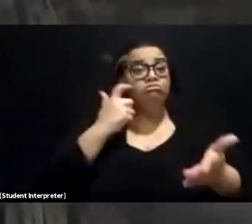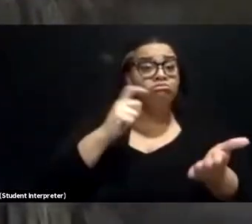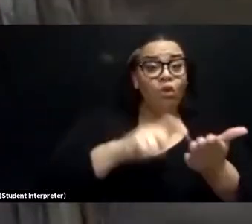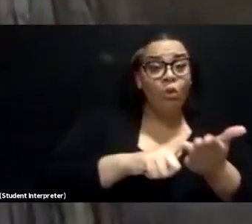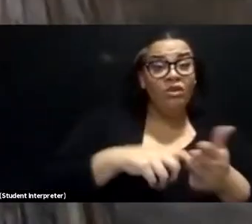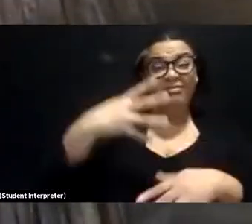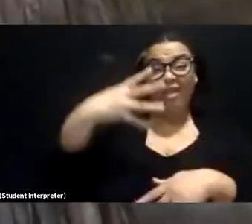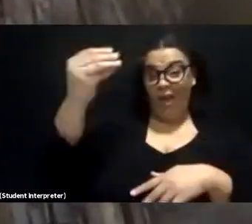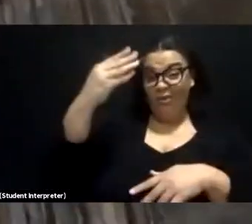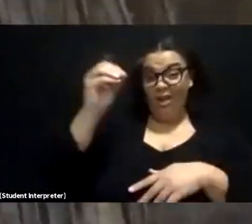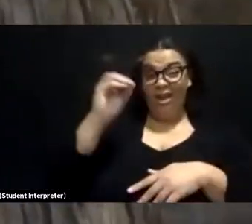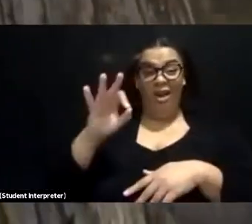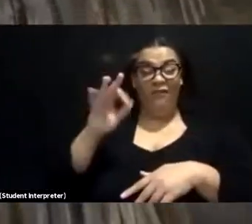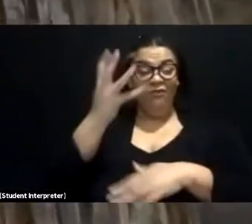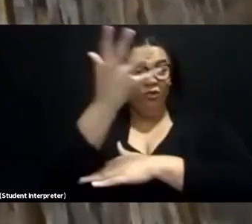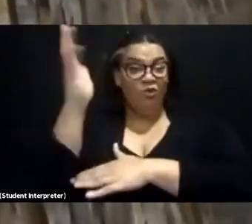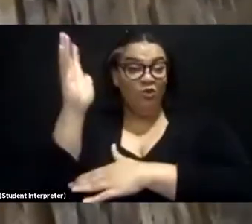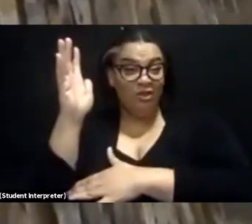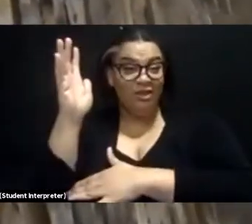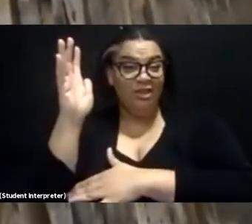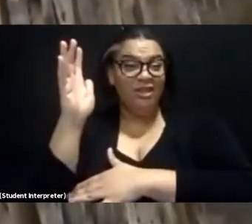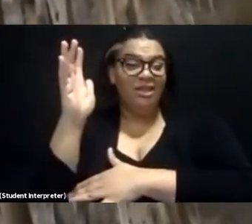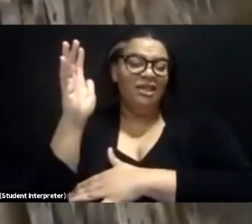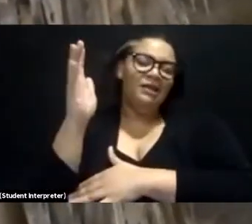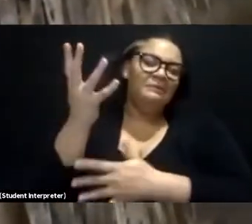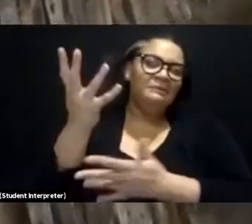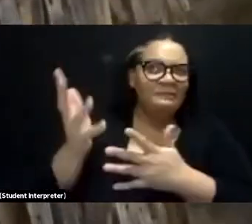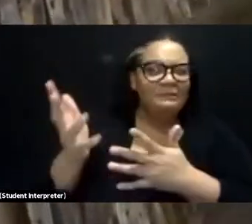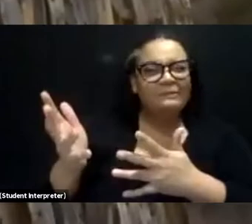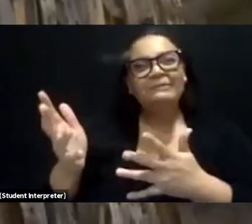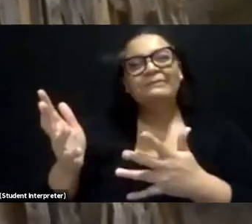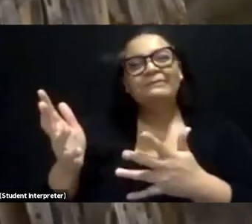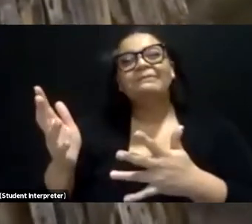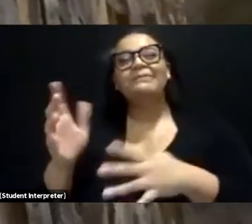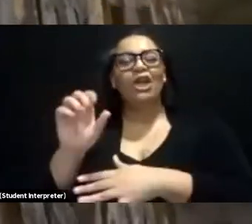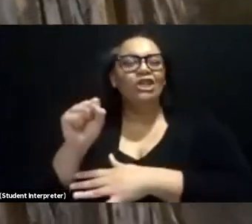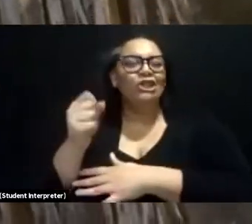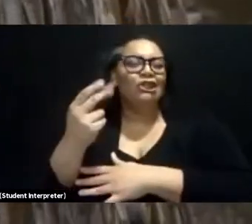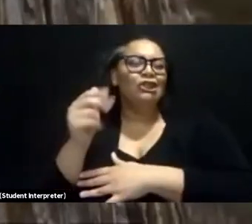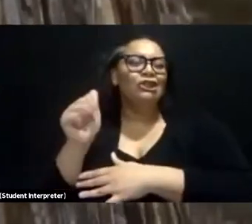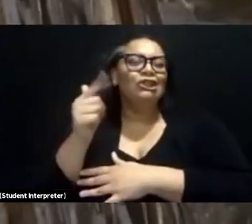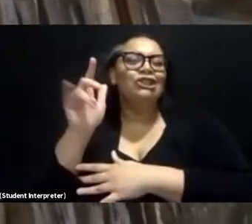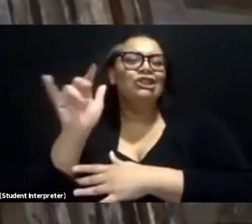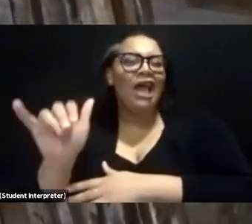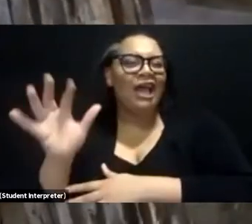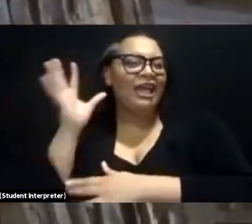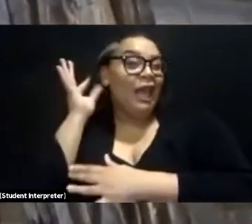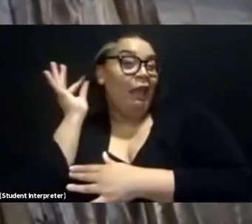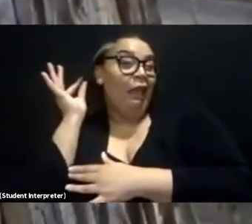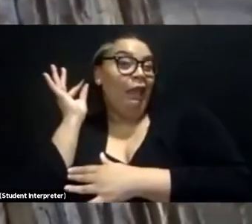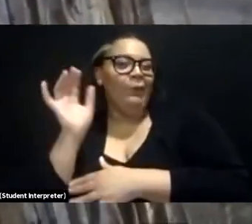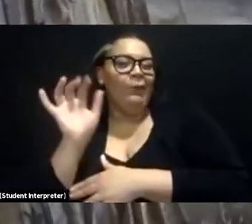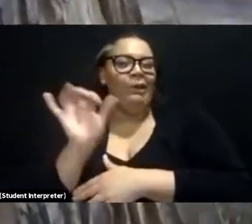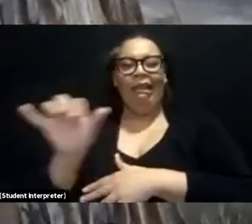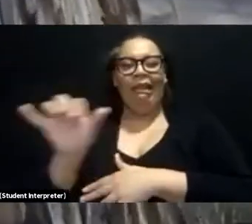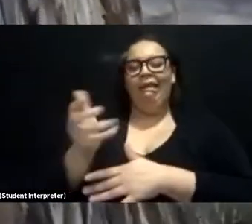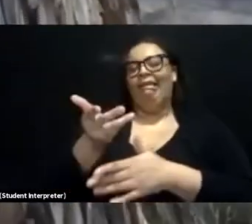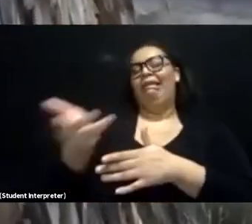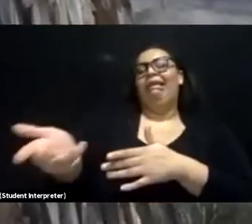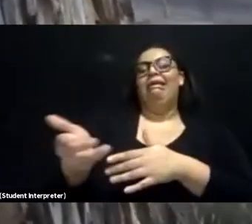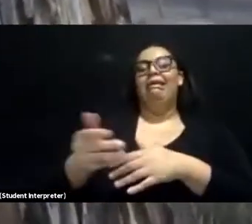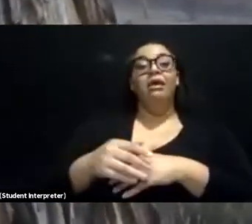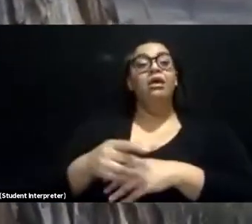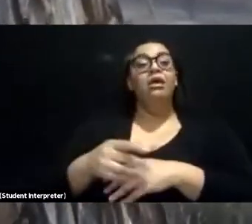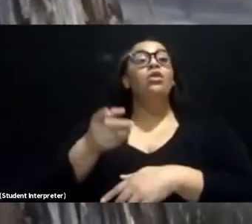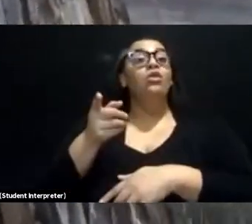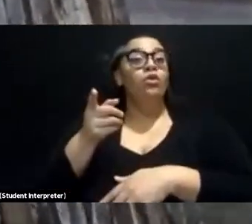of the Joshua tree is kind of this shaggy, hairy consistency. These